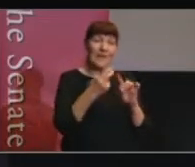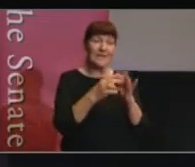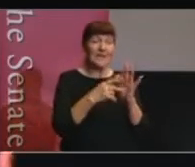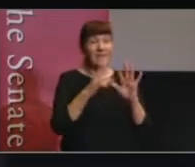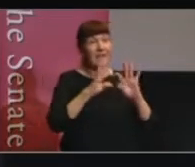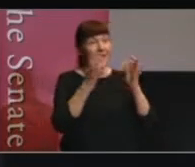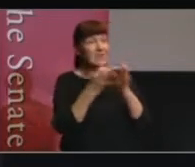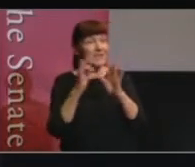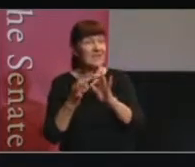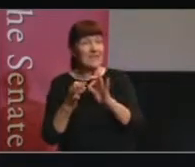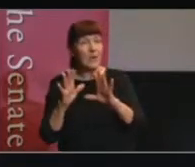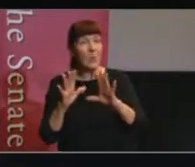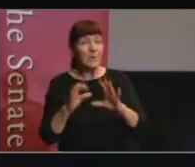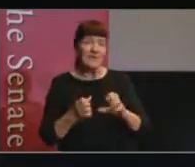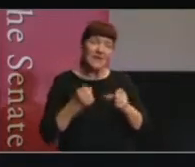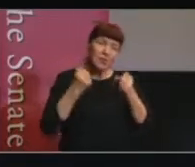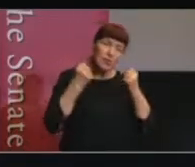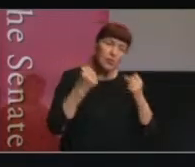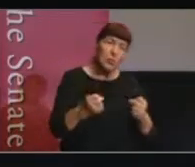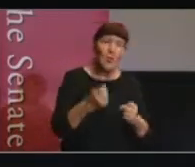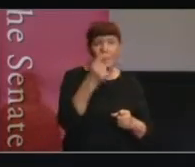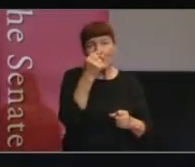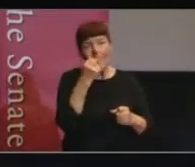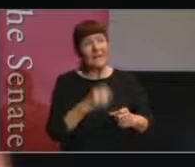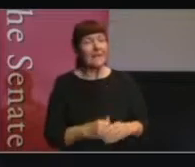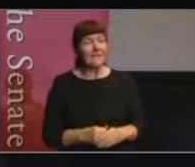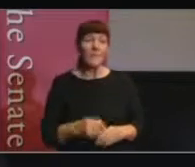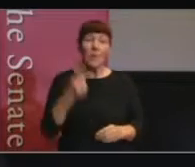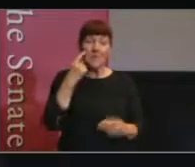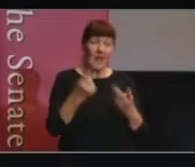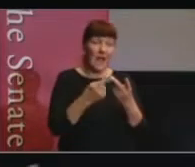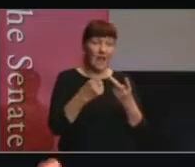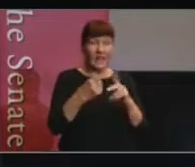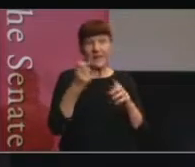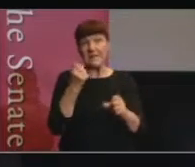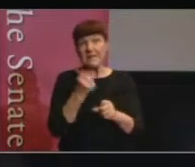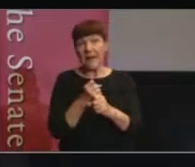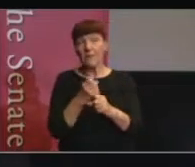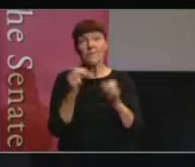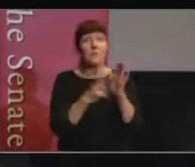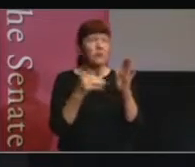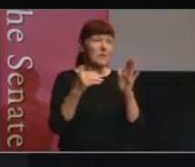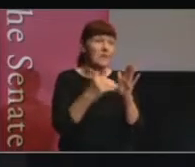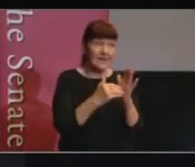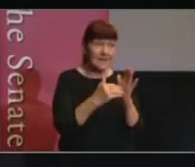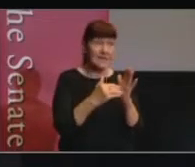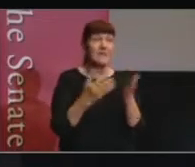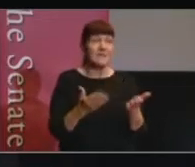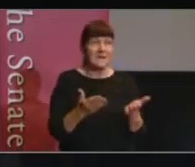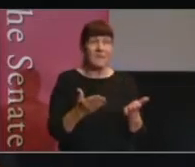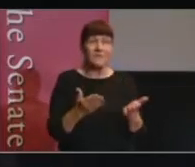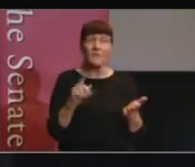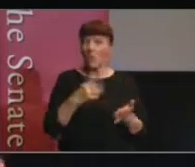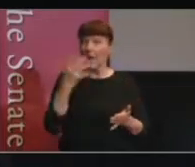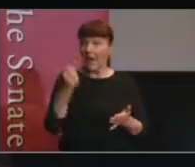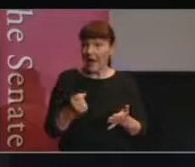was not quite as strong. We then see other examples from New Zealand where we have